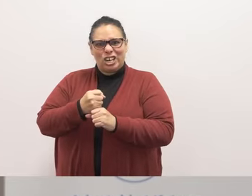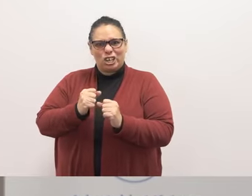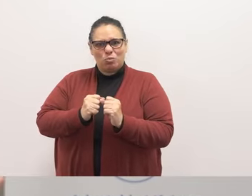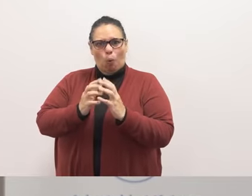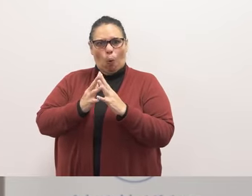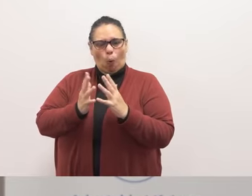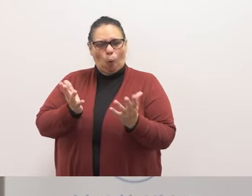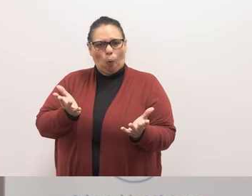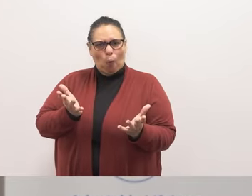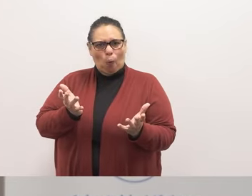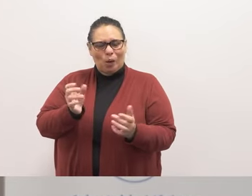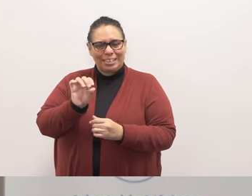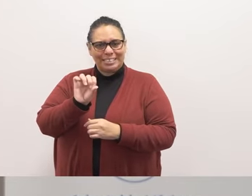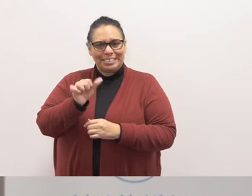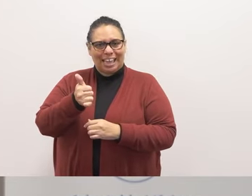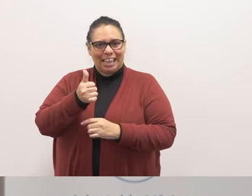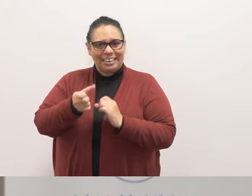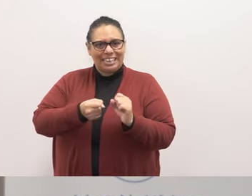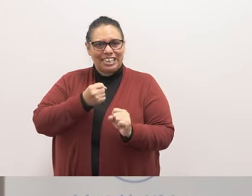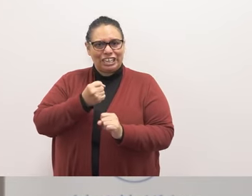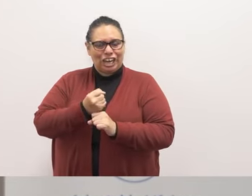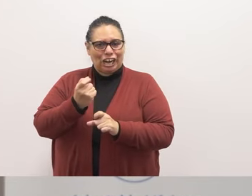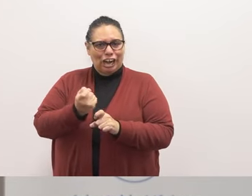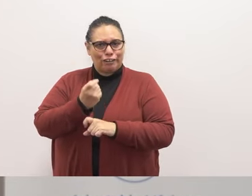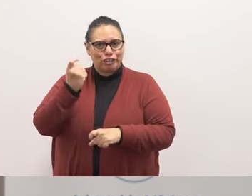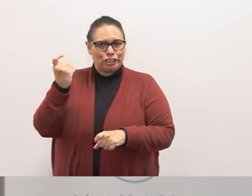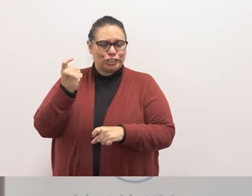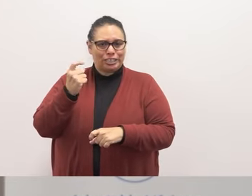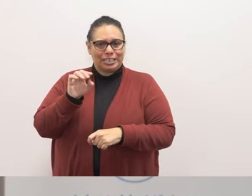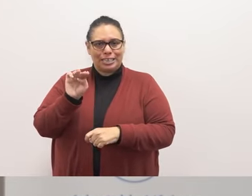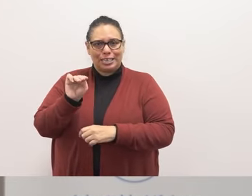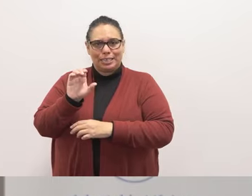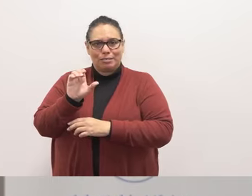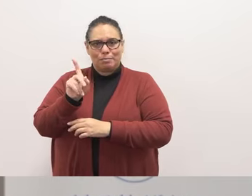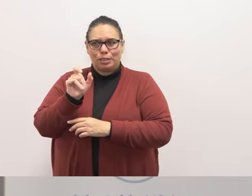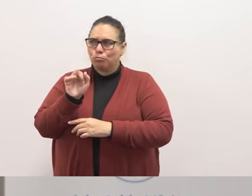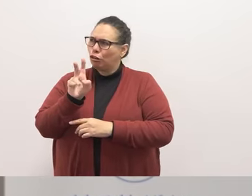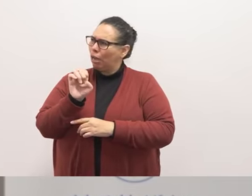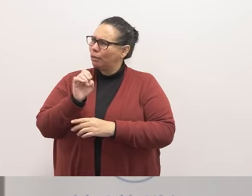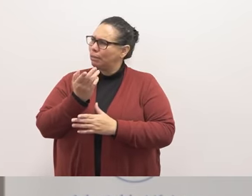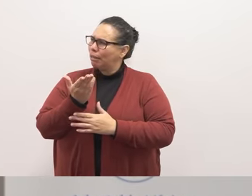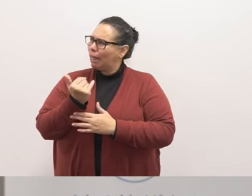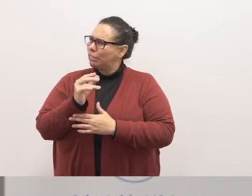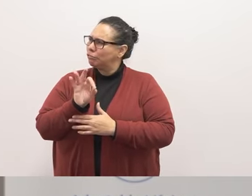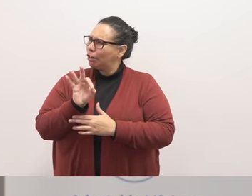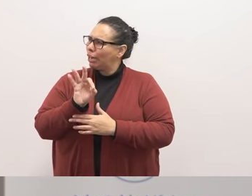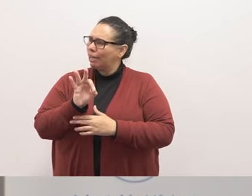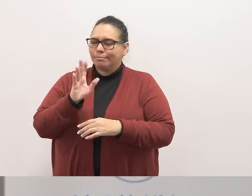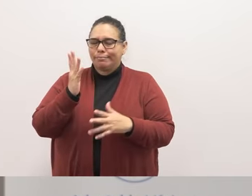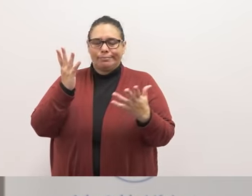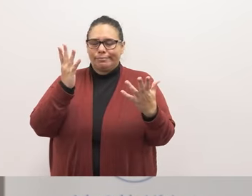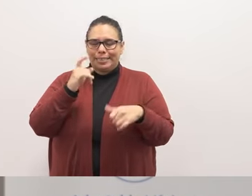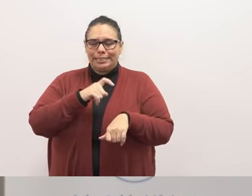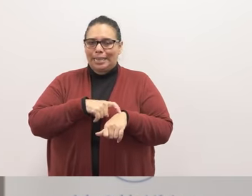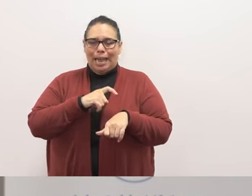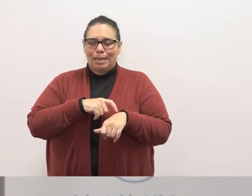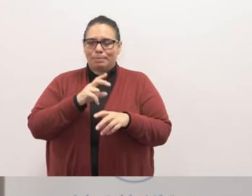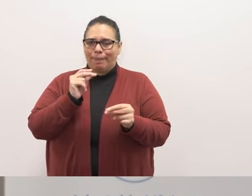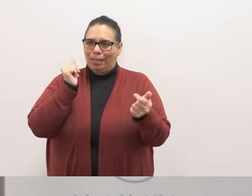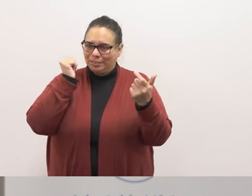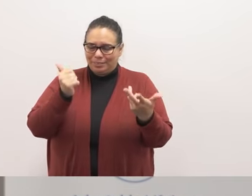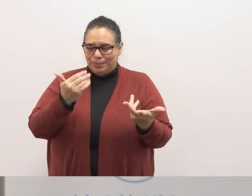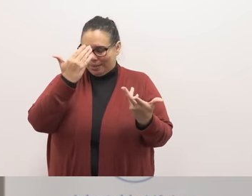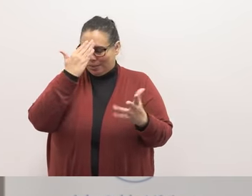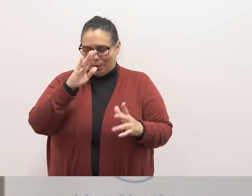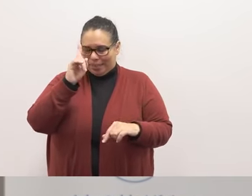um 10th anniversary of mcbride was i'm gonna say last friday was it last friday time is zooming by so it's hard to tell